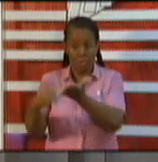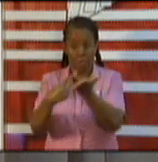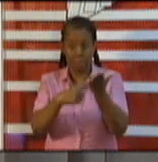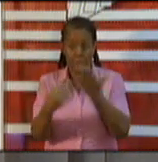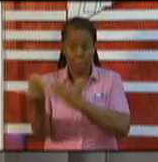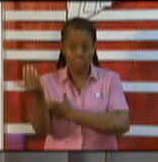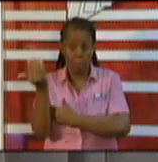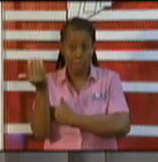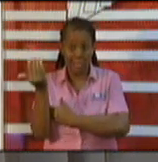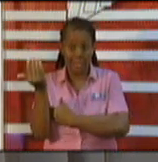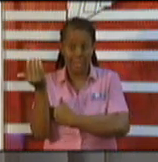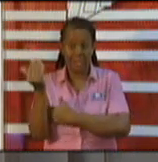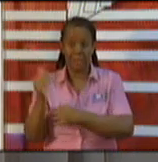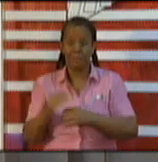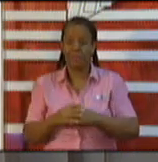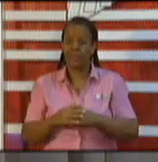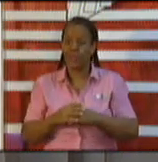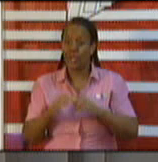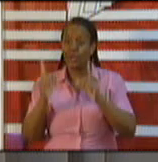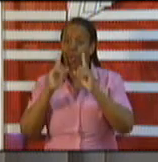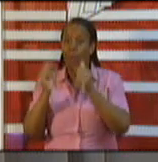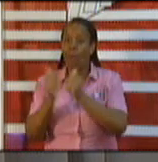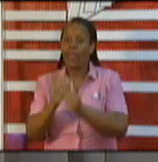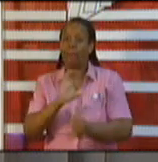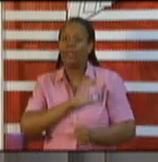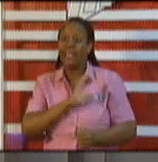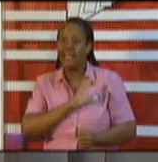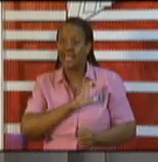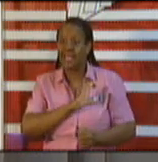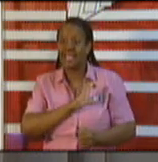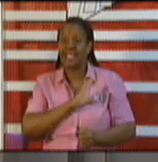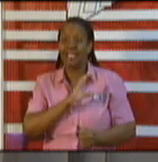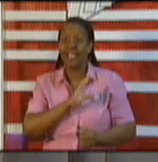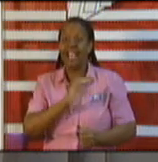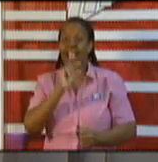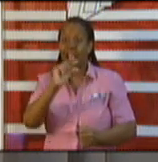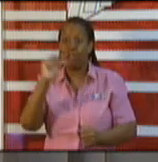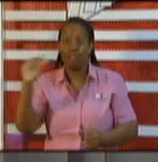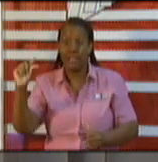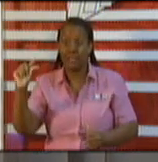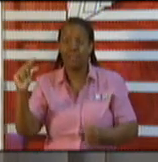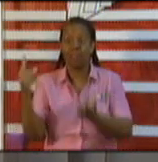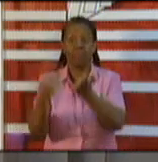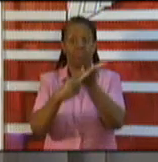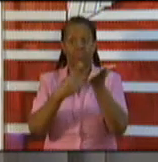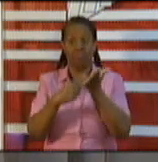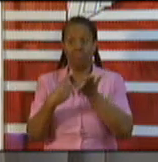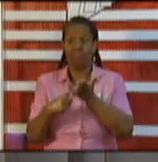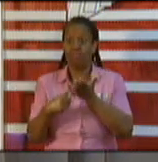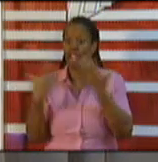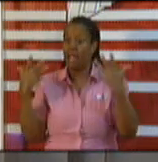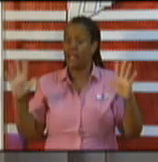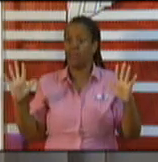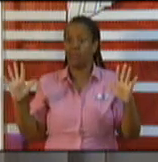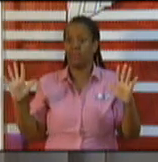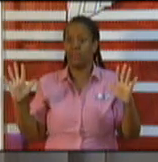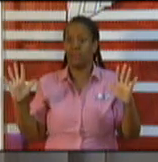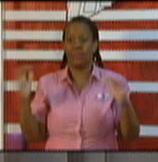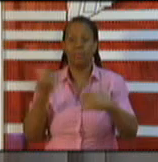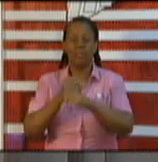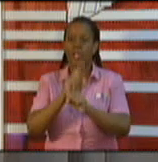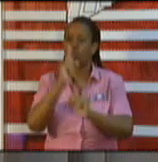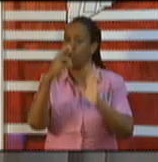Police Service, the Commissioner of Police and one of the Deputy Commissioners of Police, we had certain discussions, policy directions were given